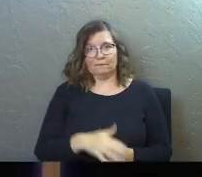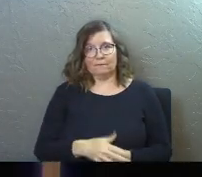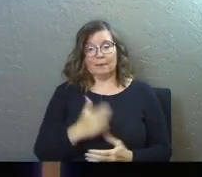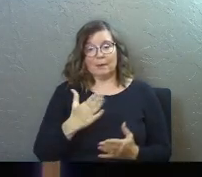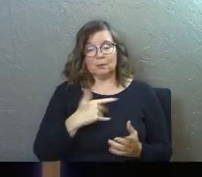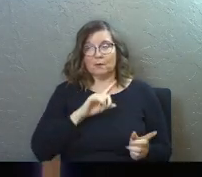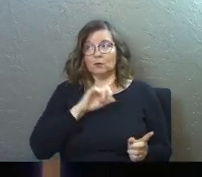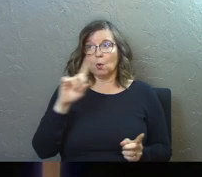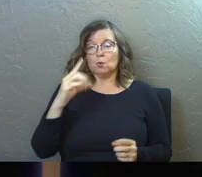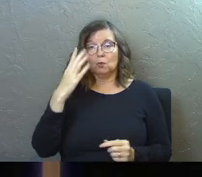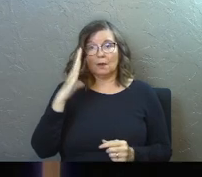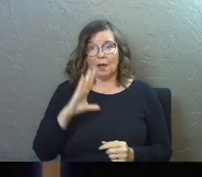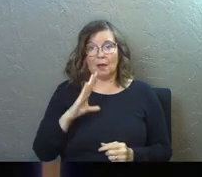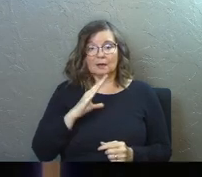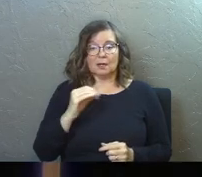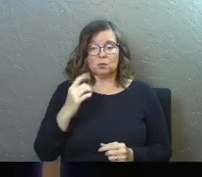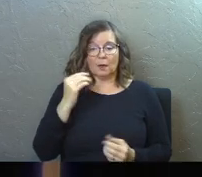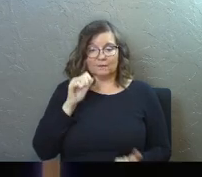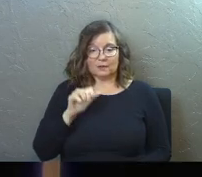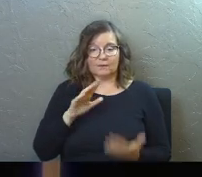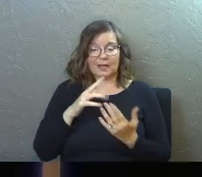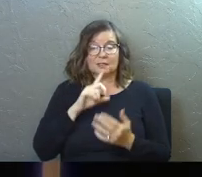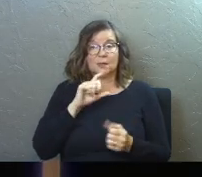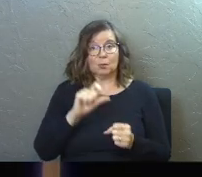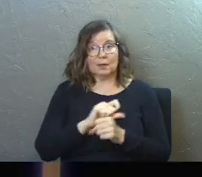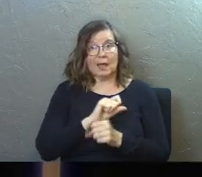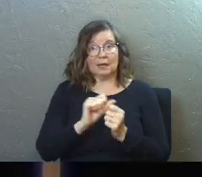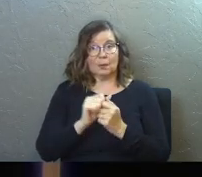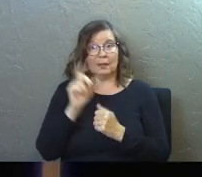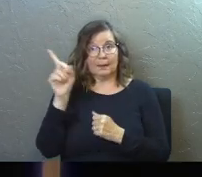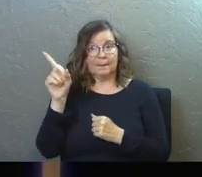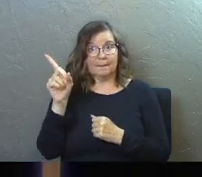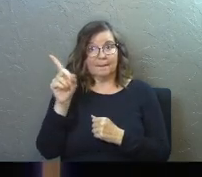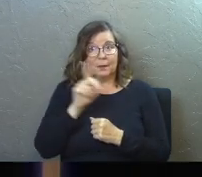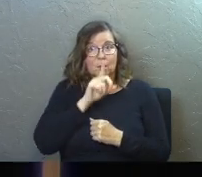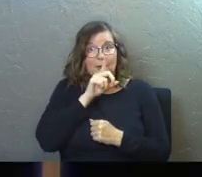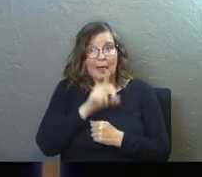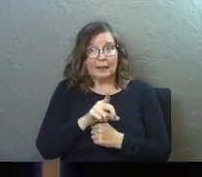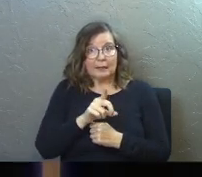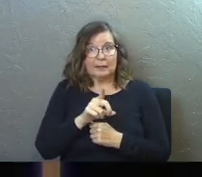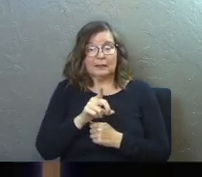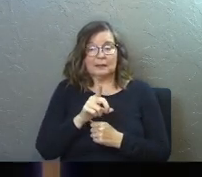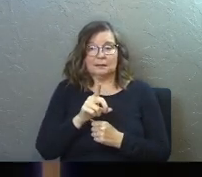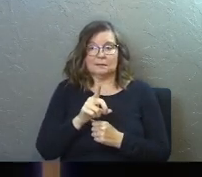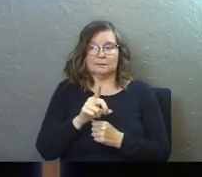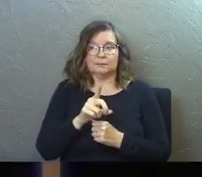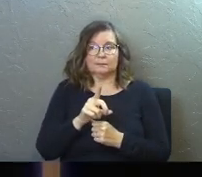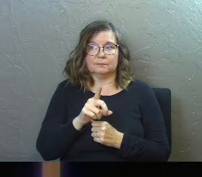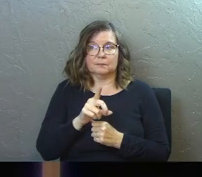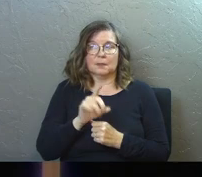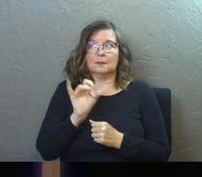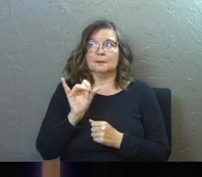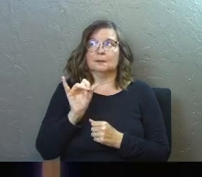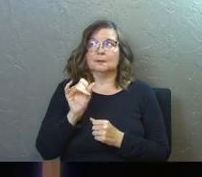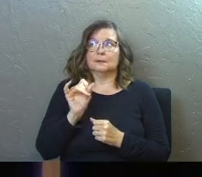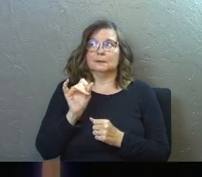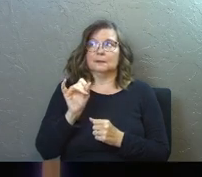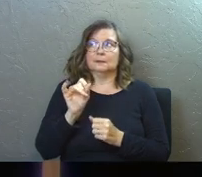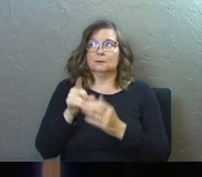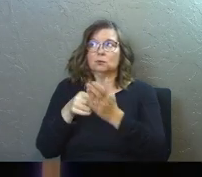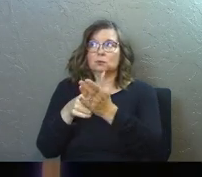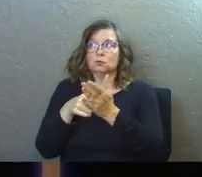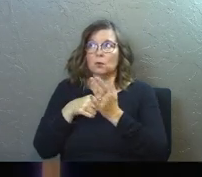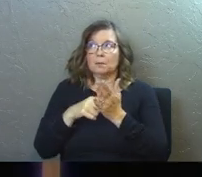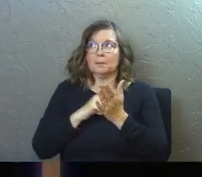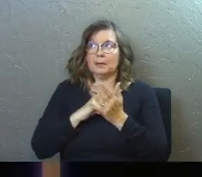maybe you've got to go to God and you've got to face some reality with him. And maybe you've got to take reality on the chin a little bit and say,